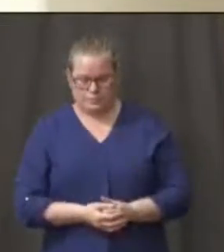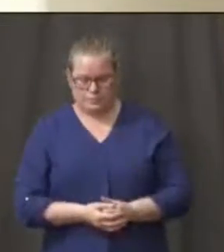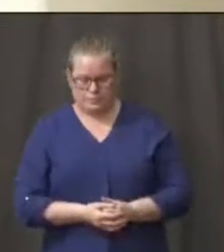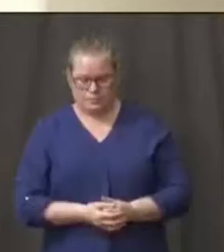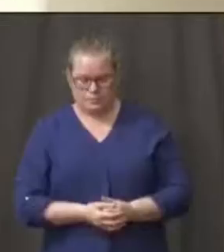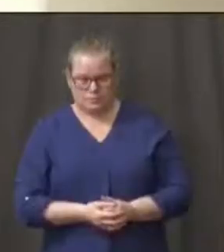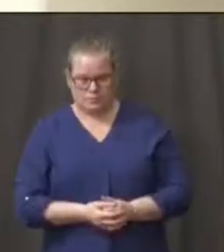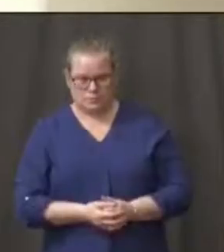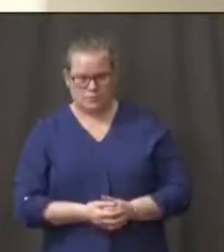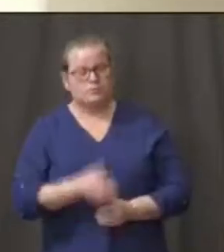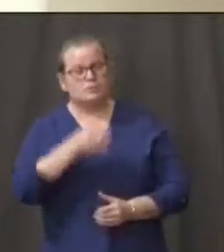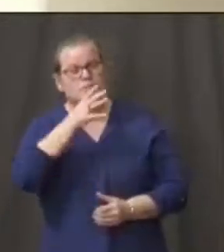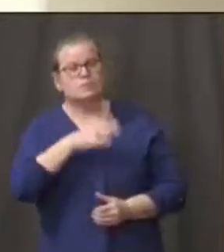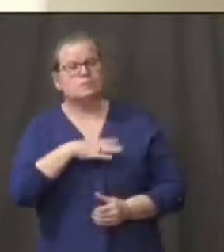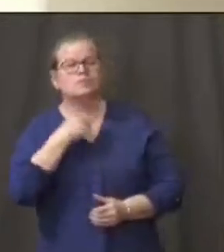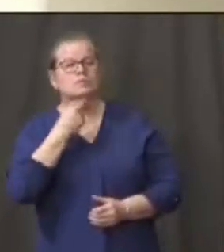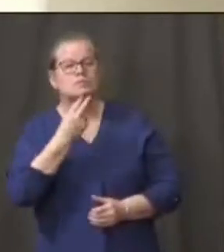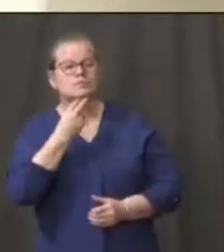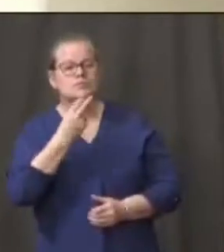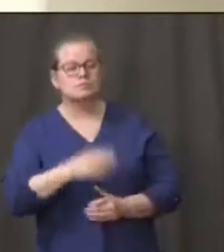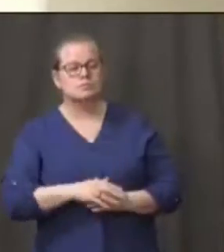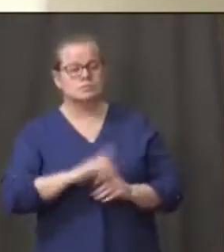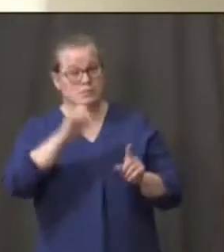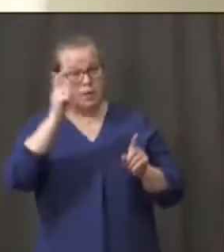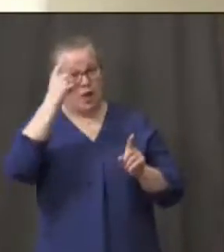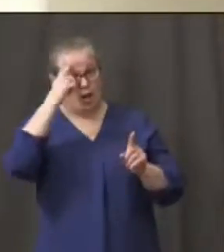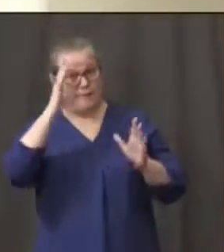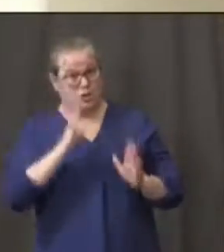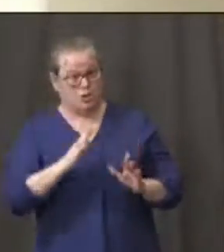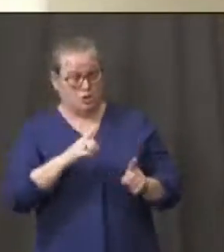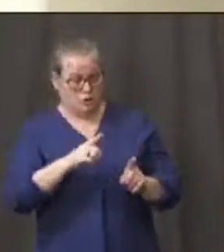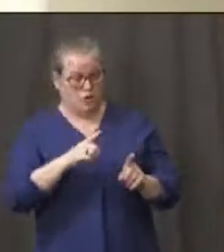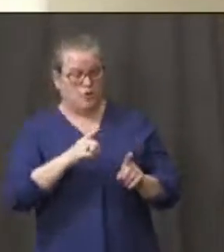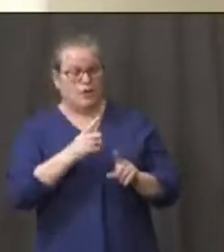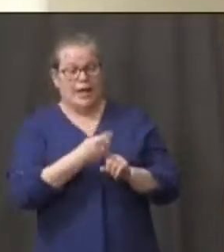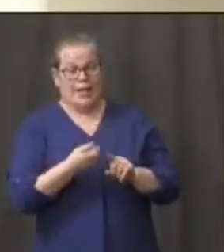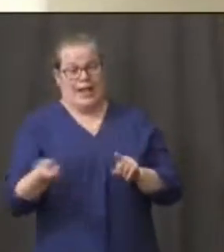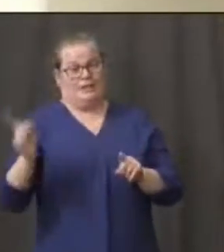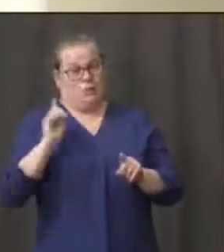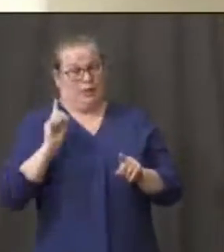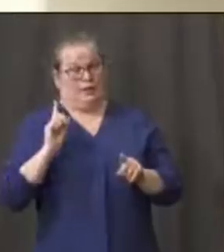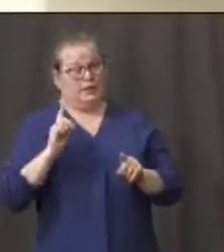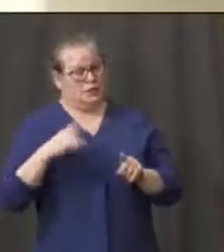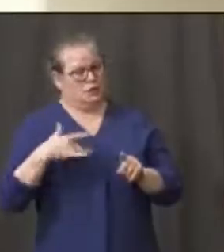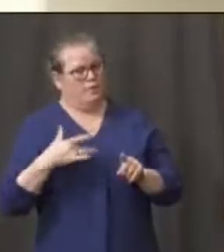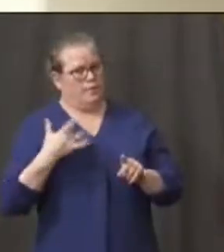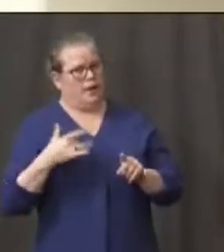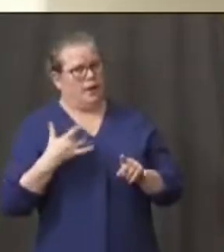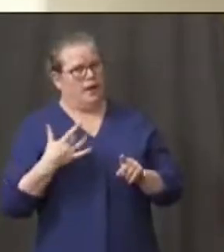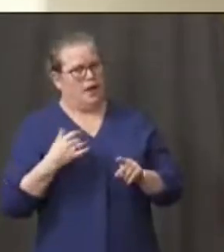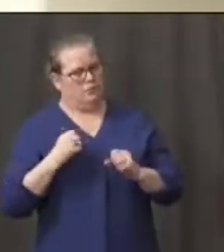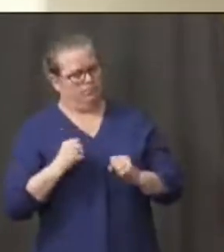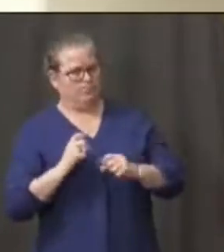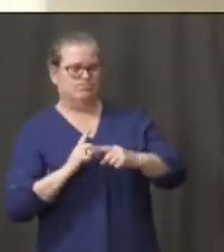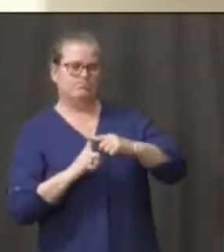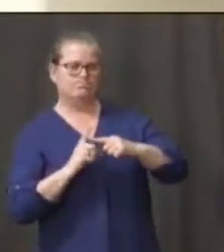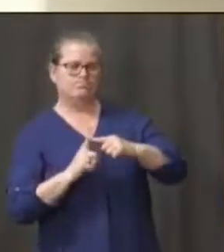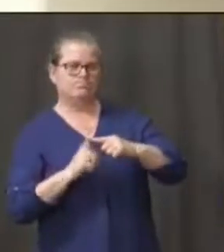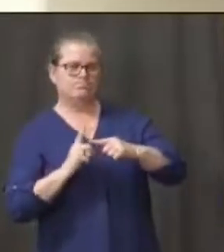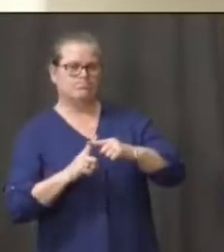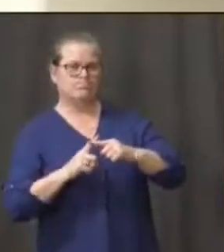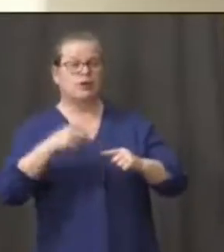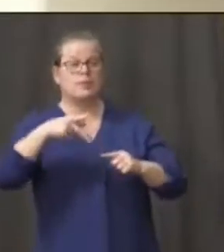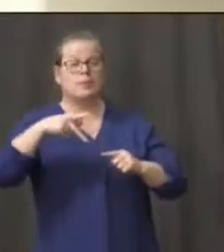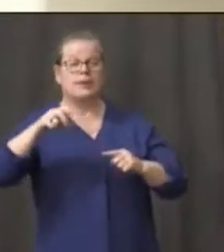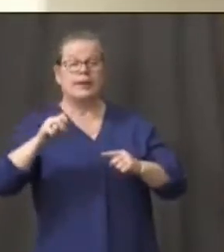Governor, last week you were very optimistic that the PPE that the state had ordered would arrive